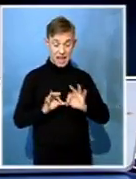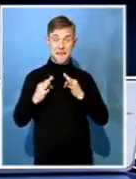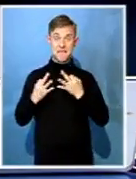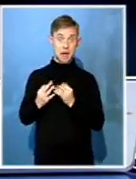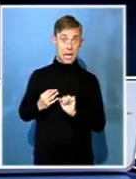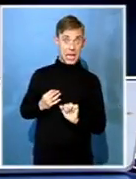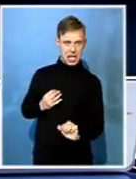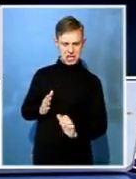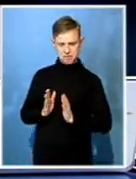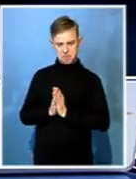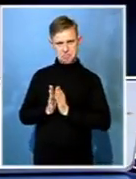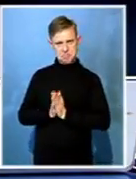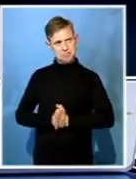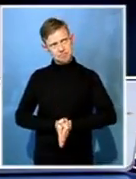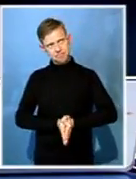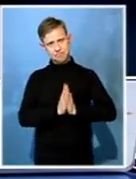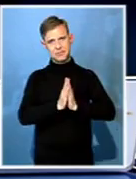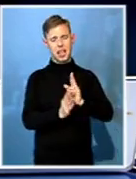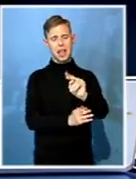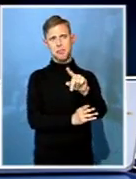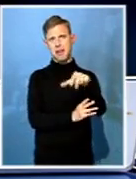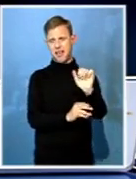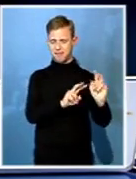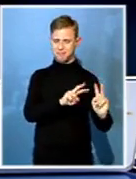conduct a second inquest into his death.